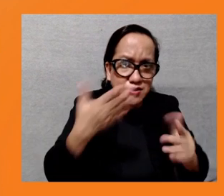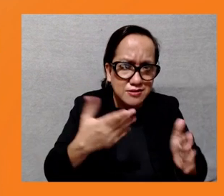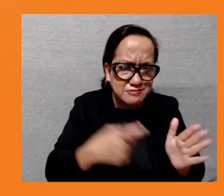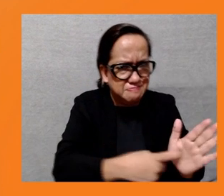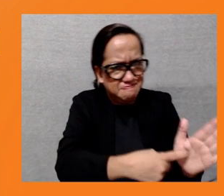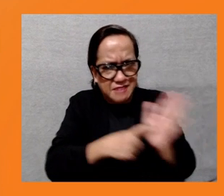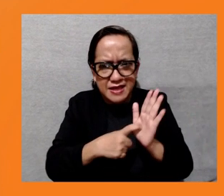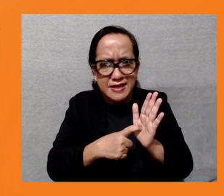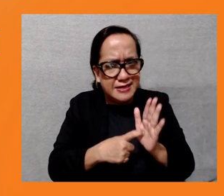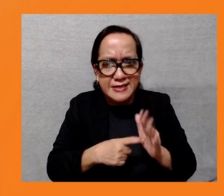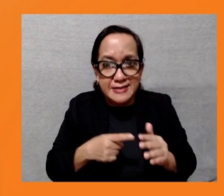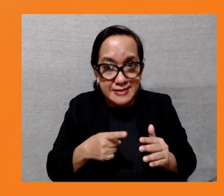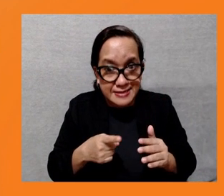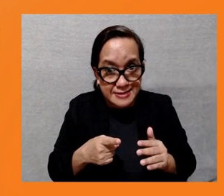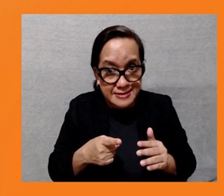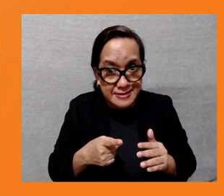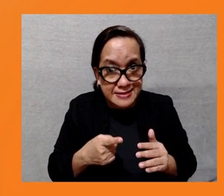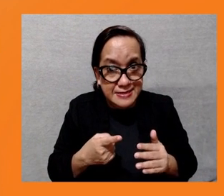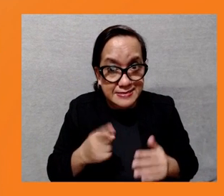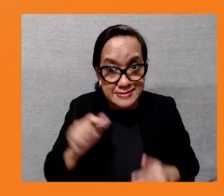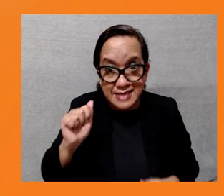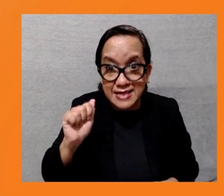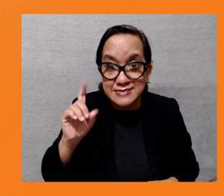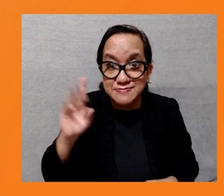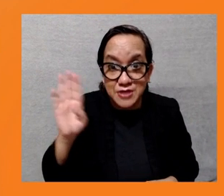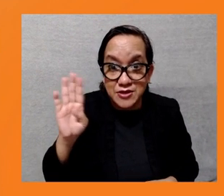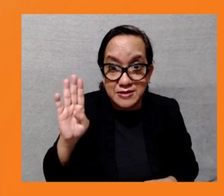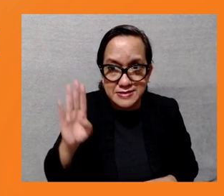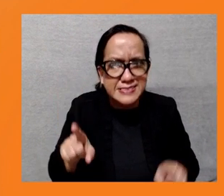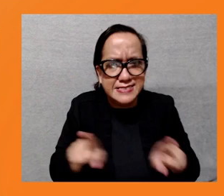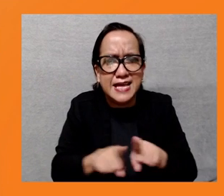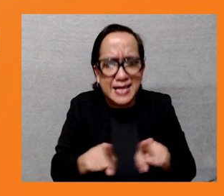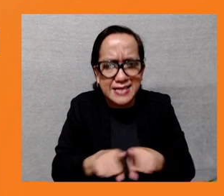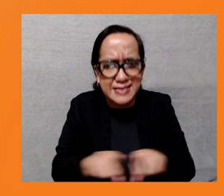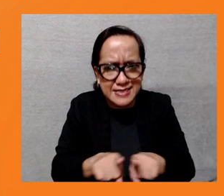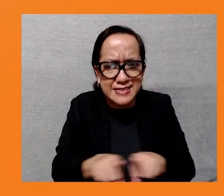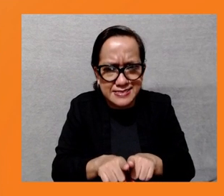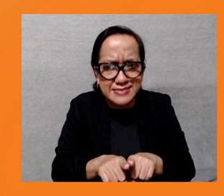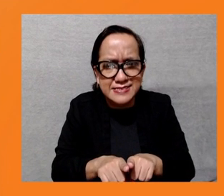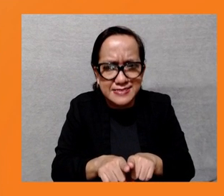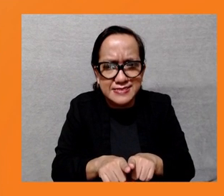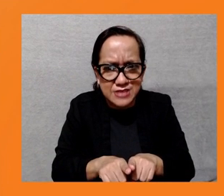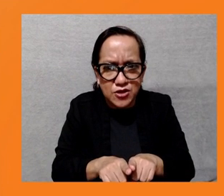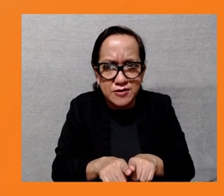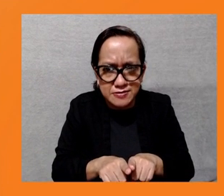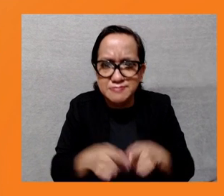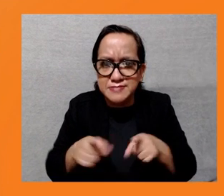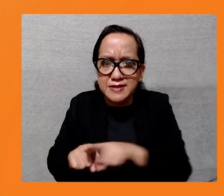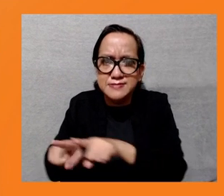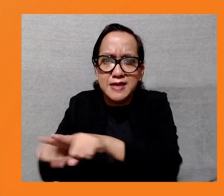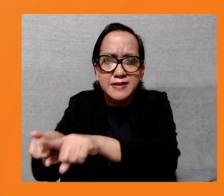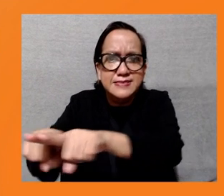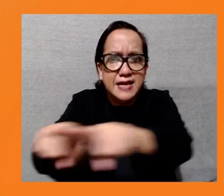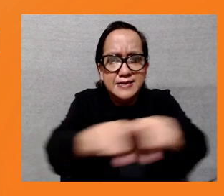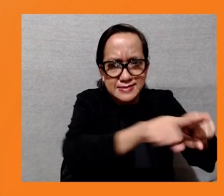requirements for ADB. As well as a set of standards that the borrowers and clients need to meet. The first thing is